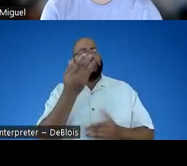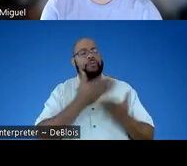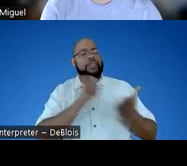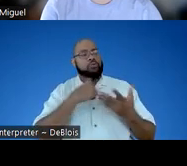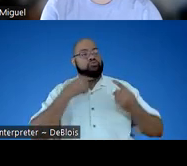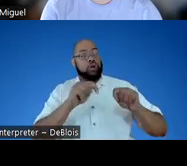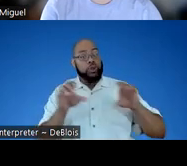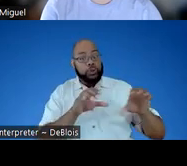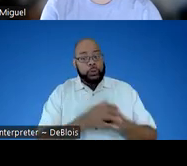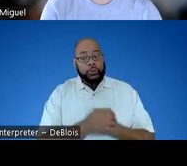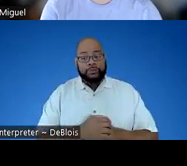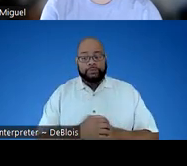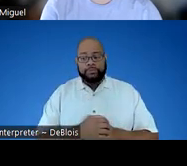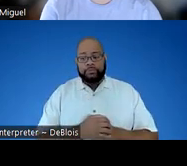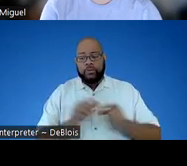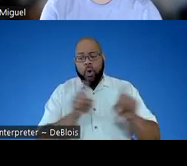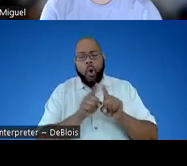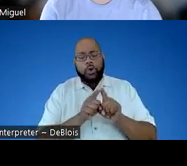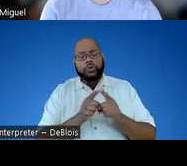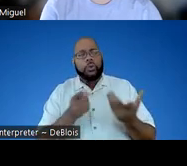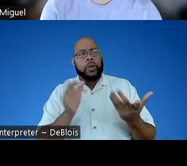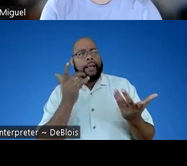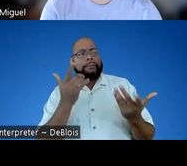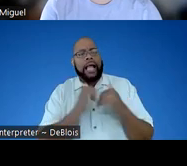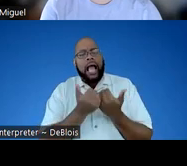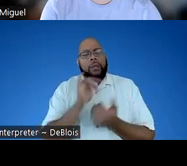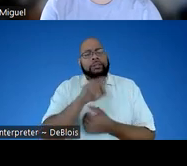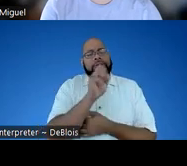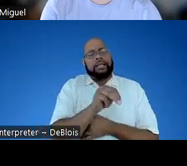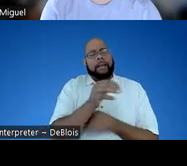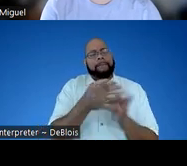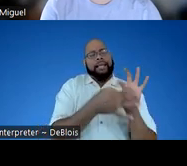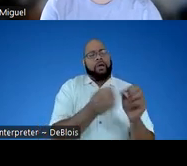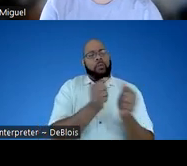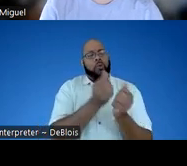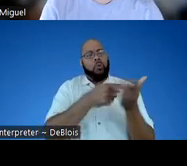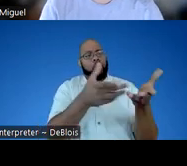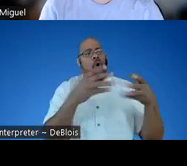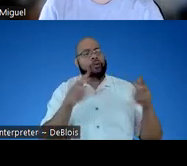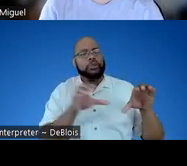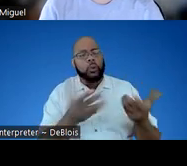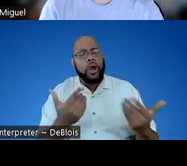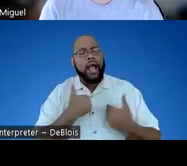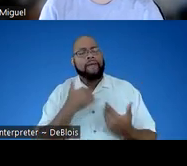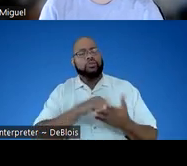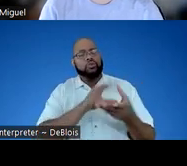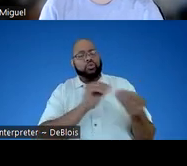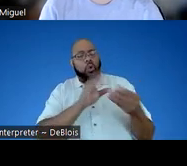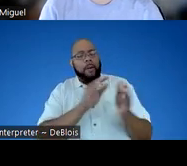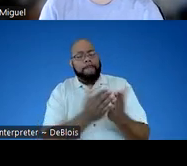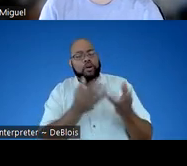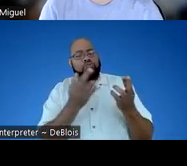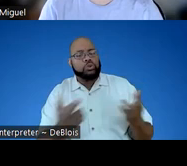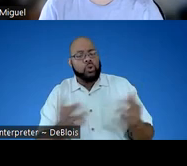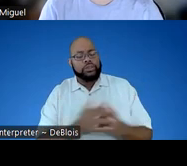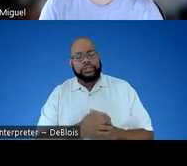we've tried to do is also say, how does STEM connect to what you're already doing? So we have these storybook resources,